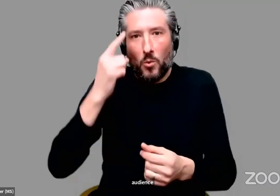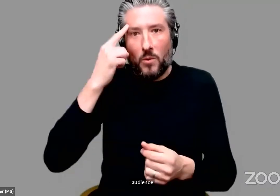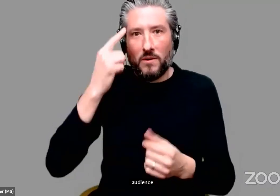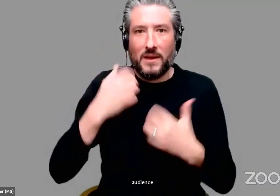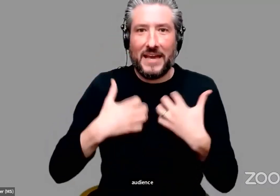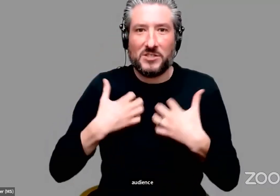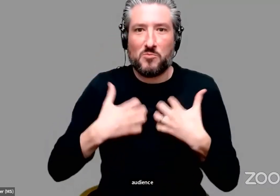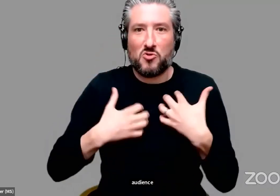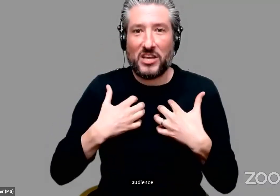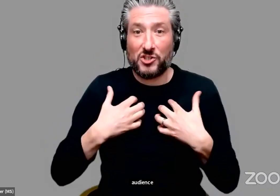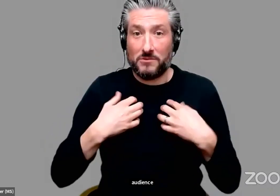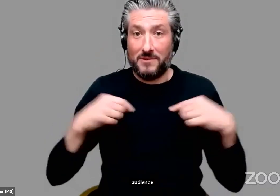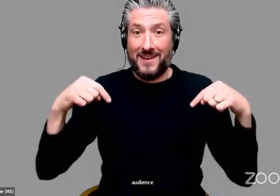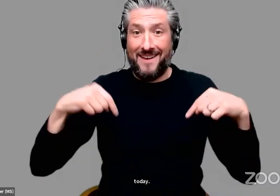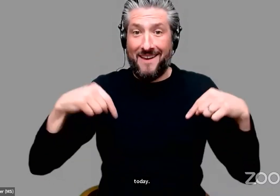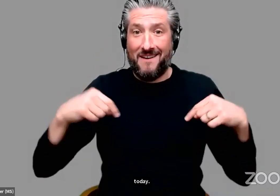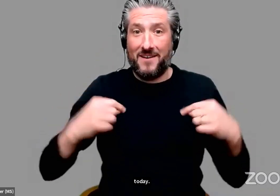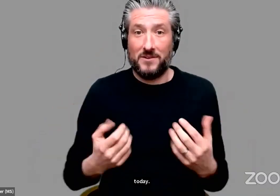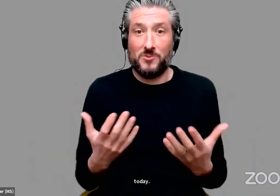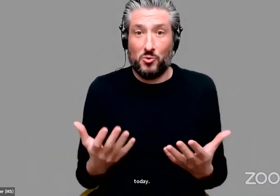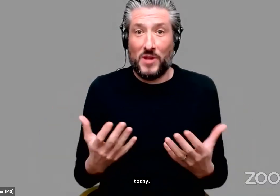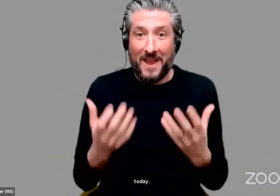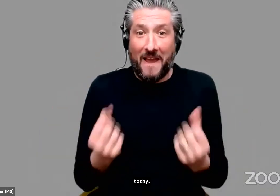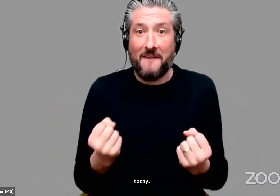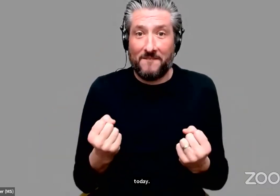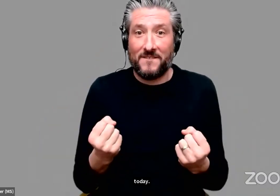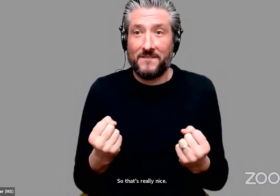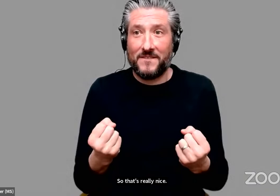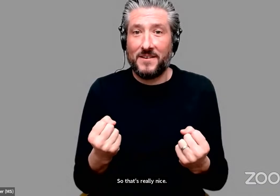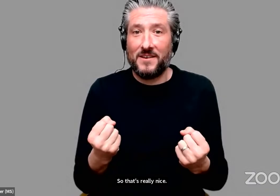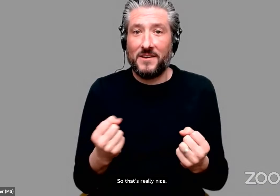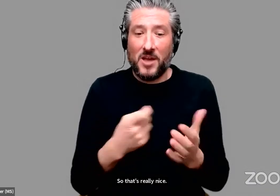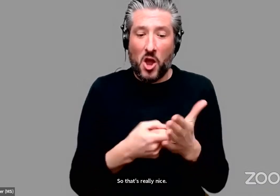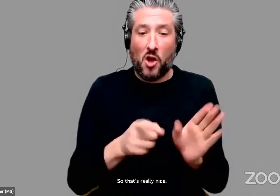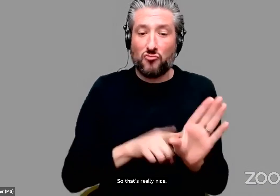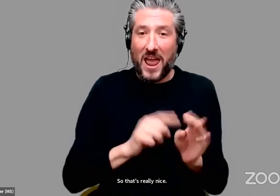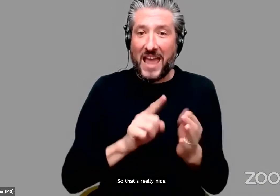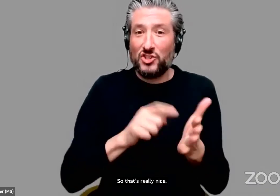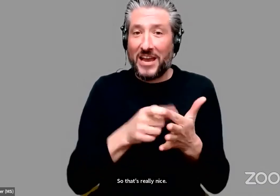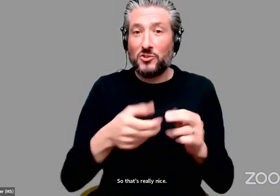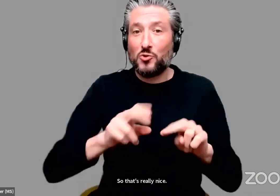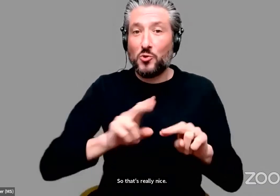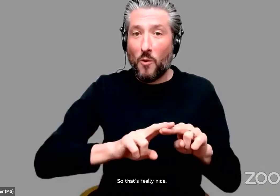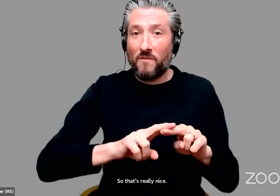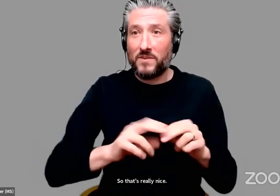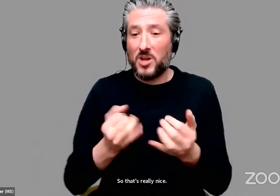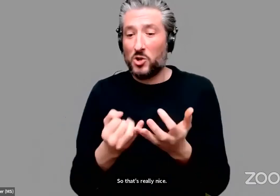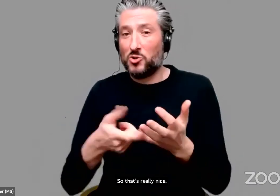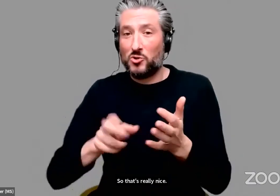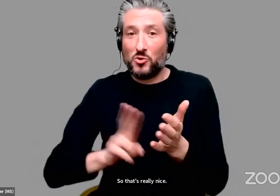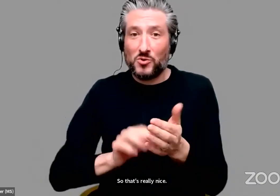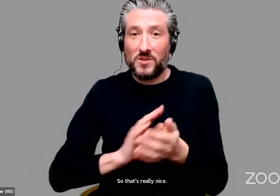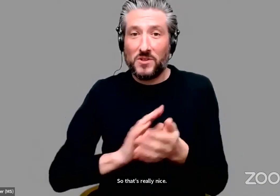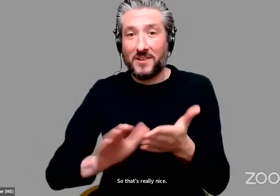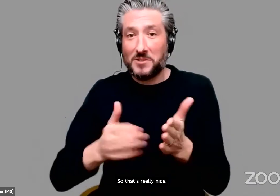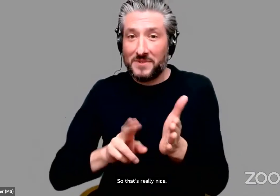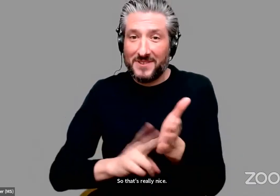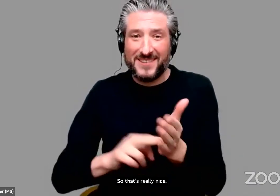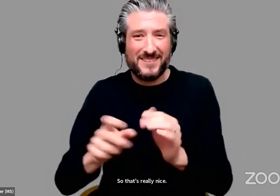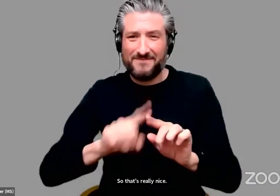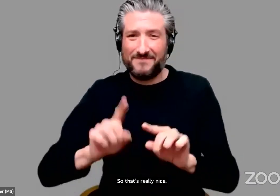A number of them, including, including Ray Jackendorf and Susan Hunston and stuff are all here. So that's great. And it's really nice to see everyone there.